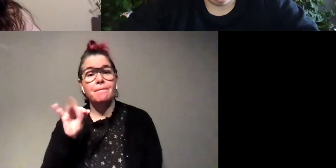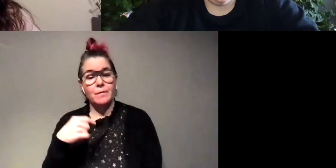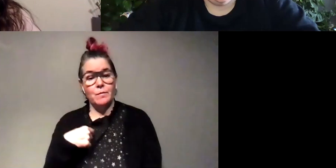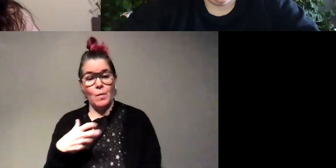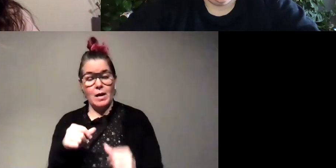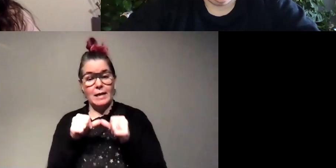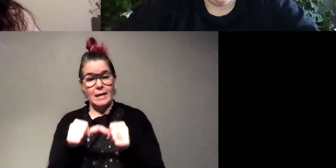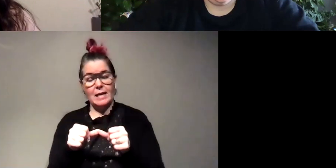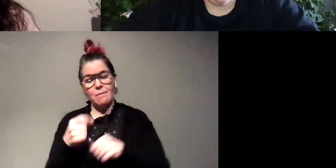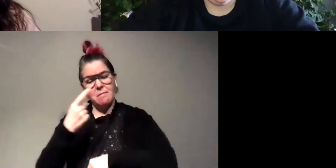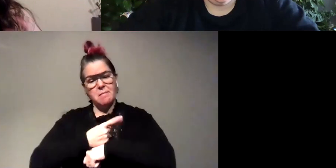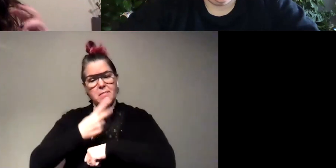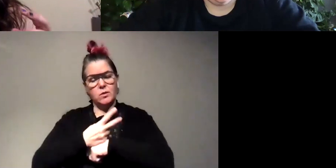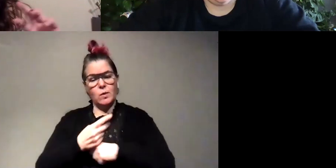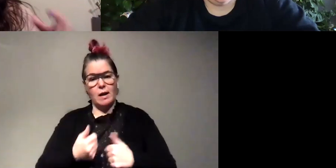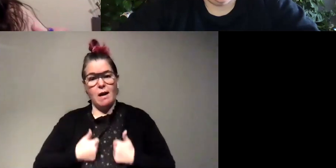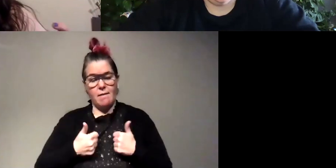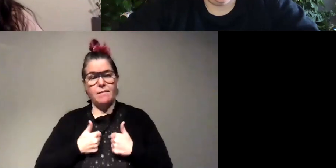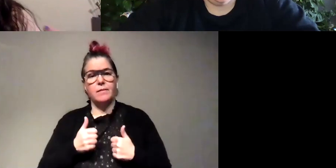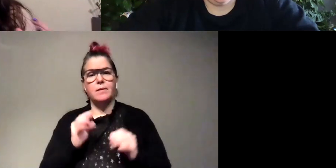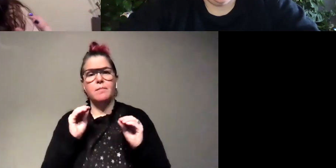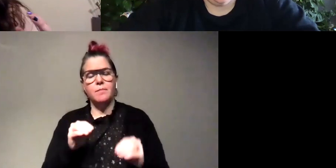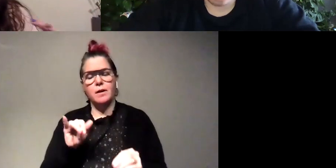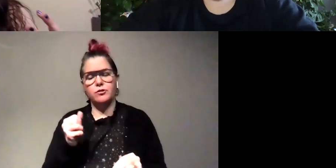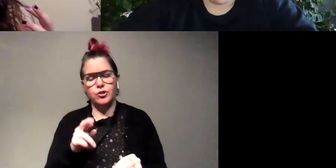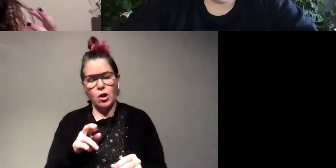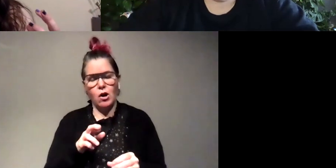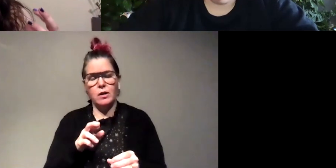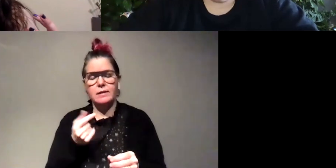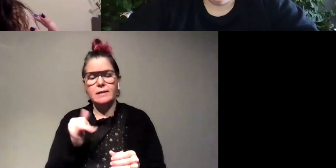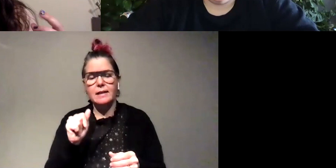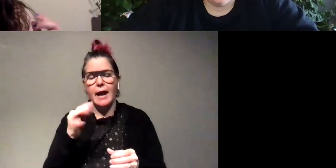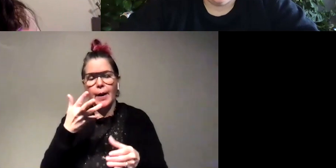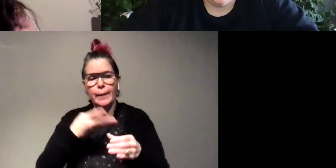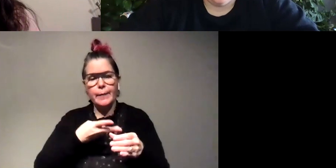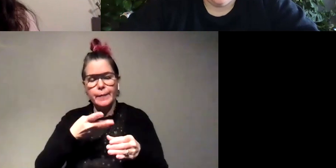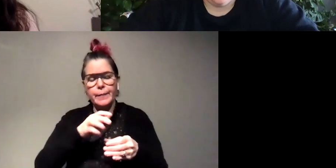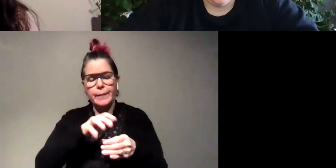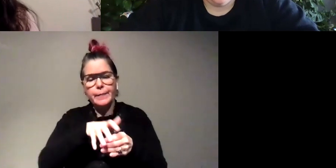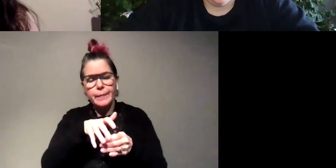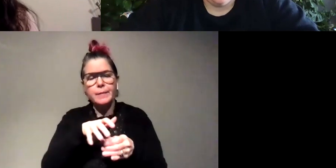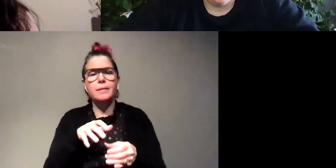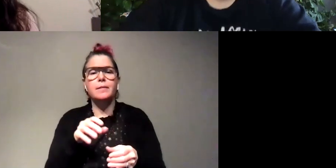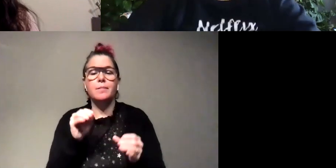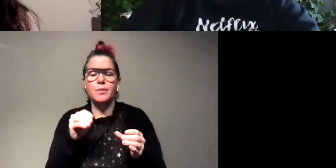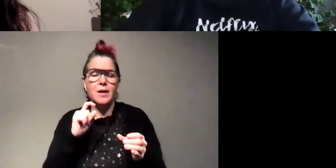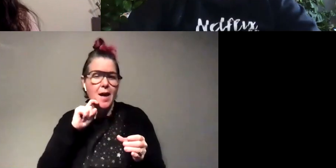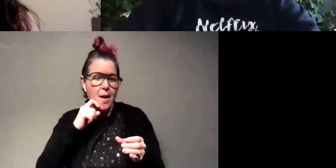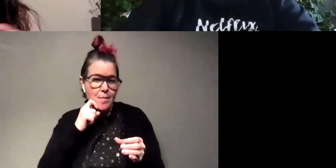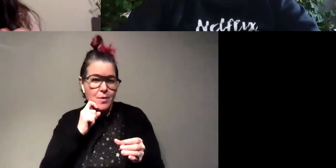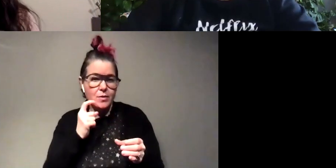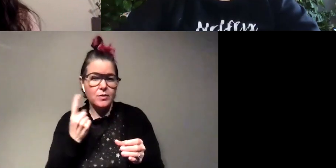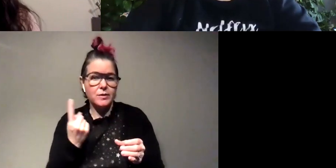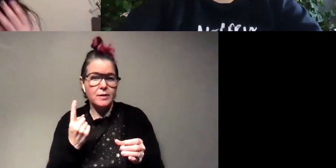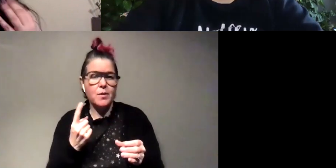for a day or two we'll put them in a jar and like not close it all the way so there's still some air flowing and then like put an apple or something or